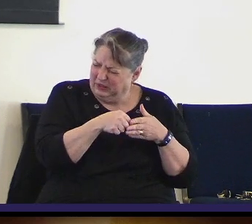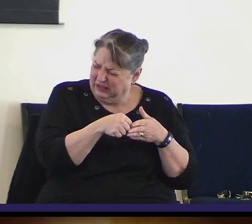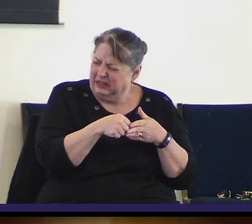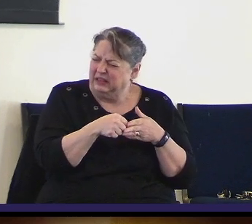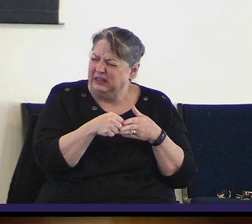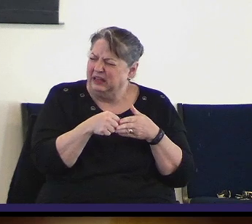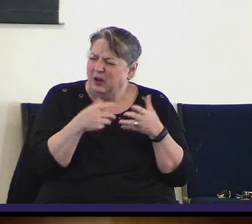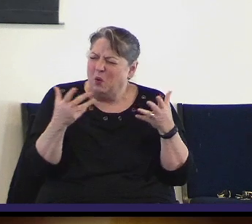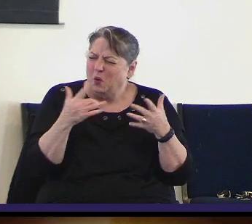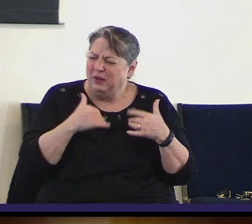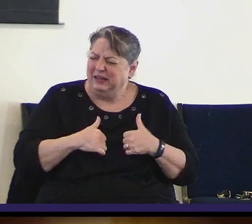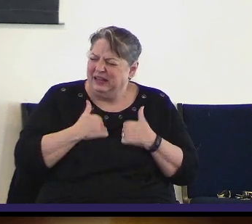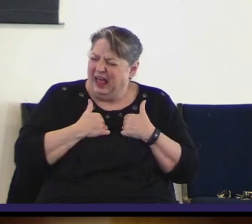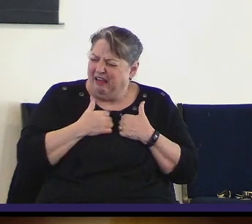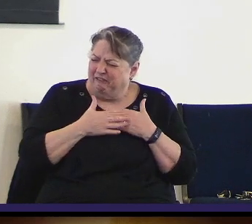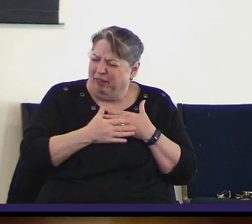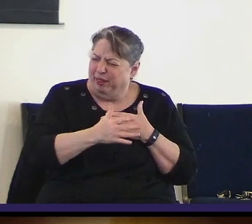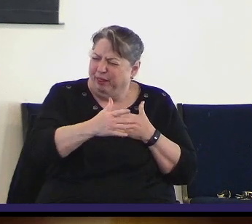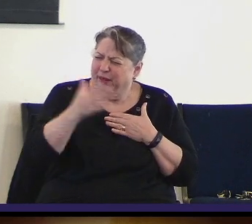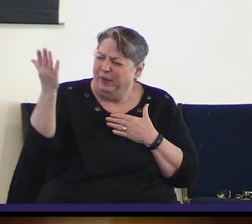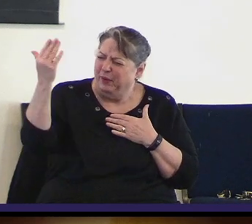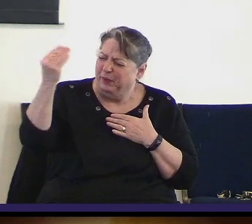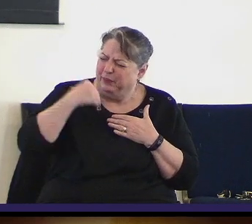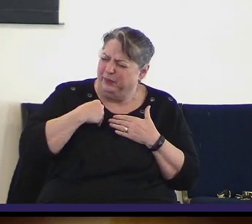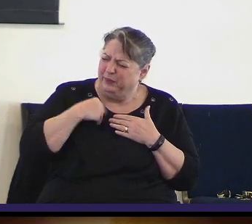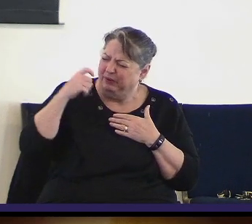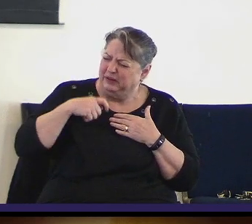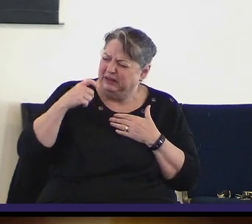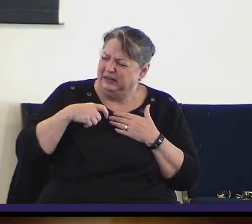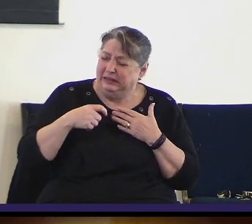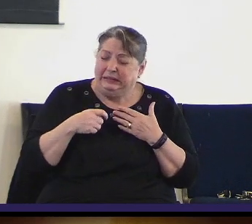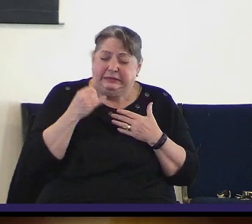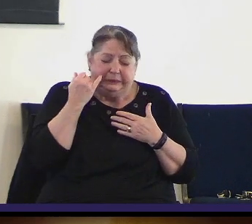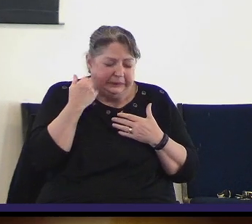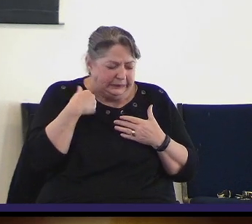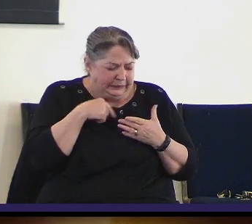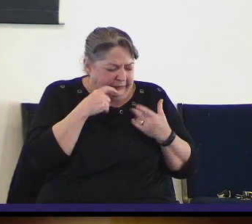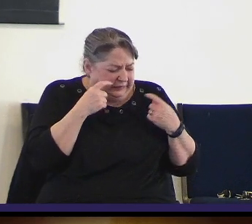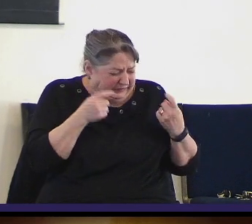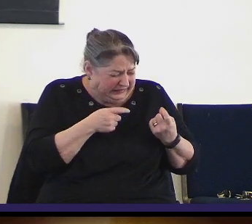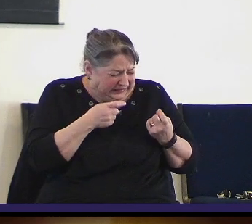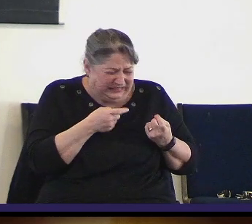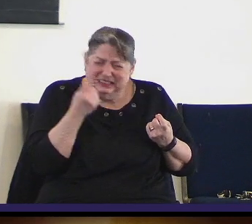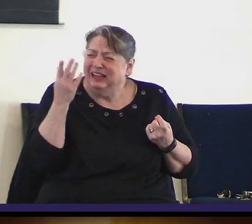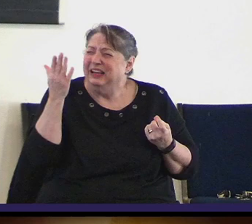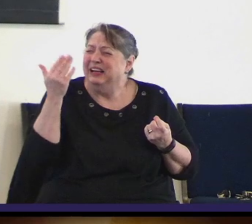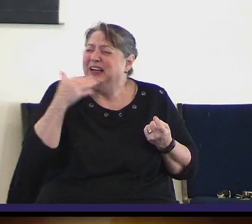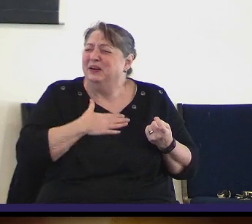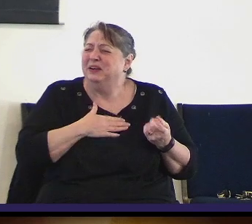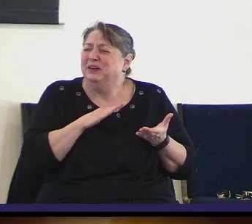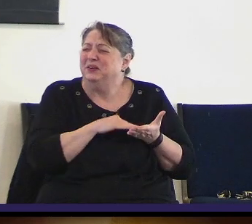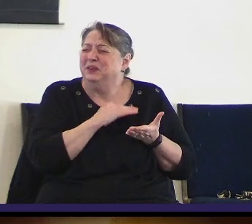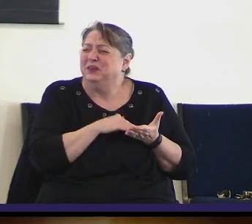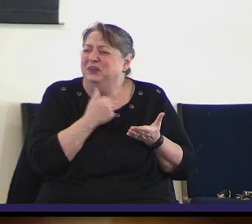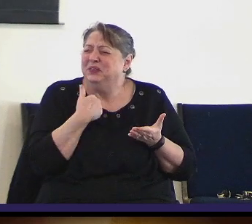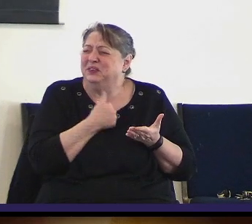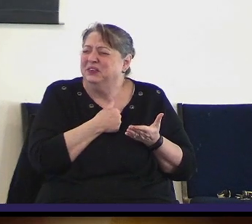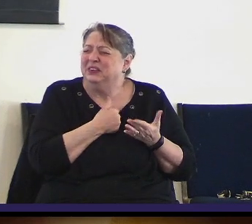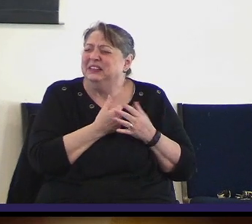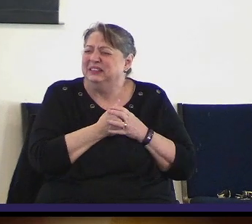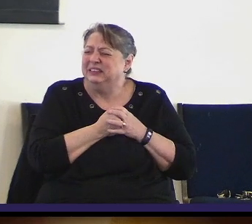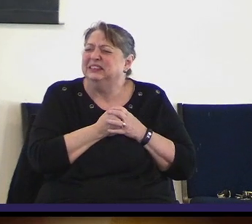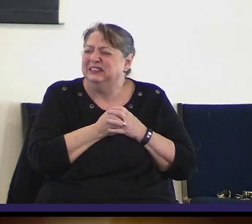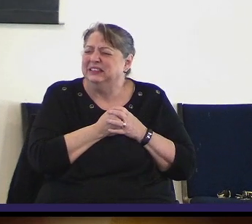what we need for life. Forgive us any trespasses that we've made. And Father, help us to